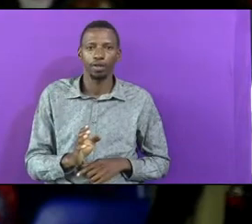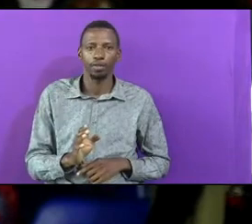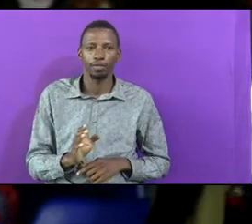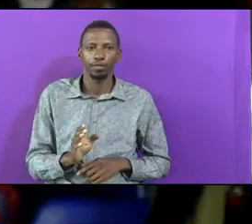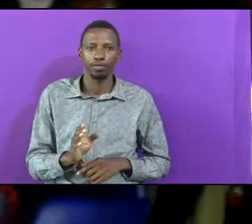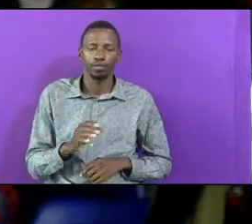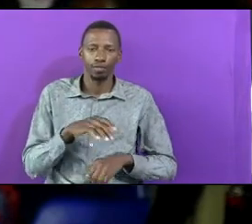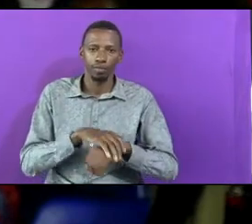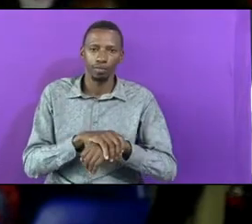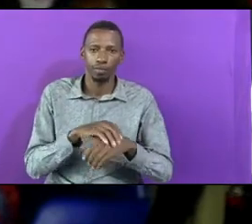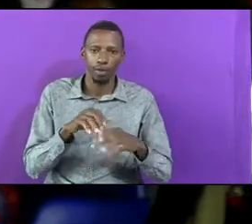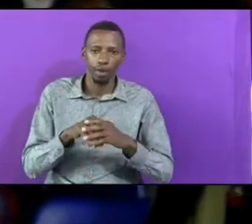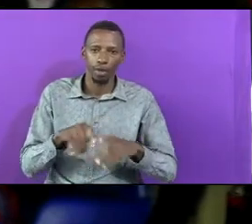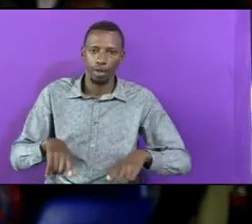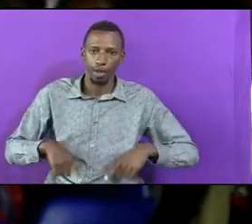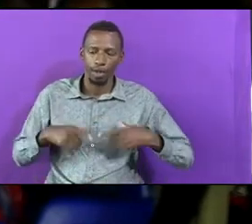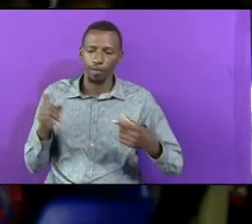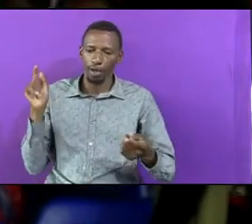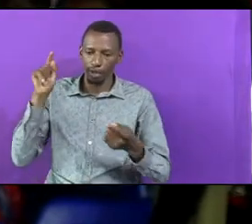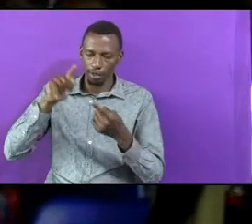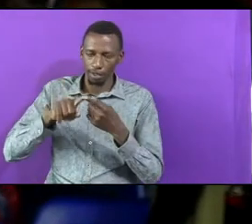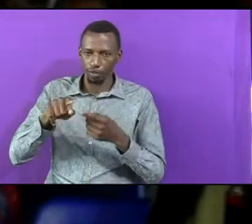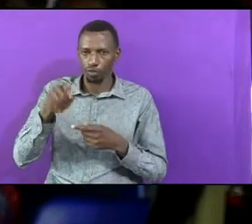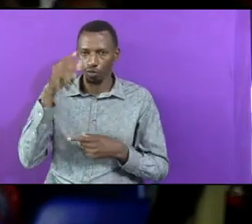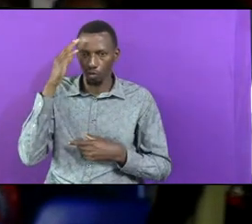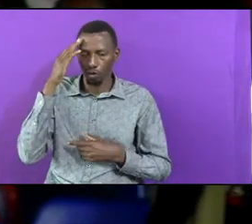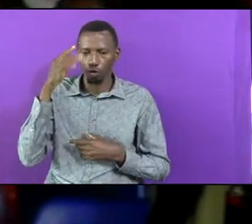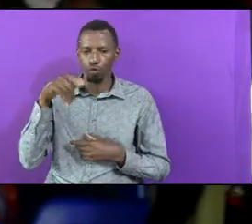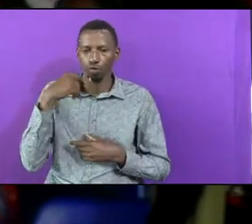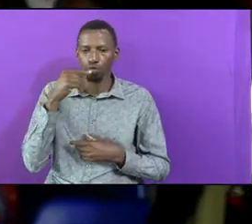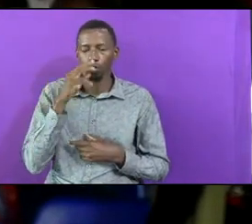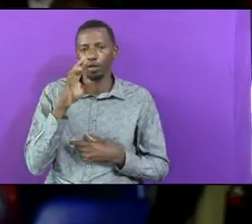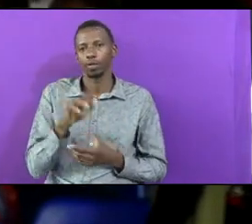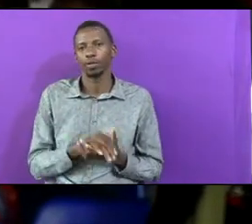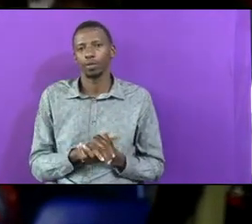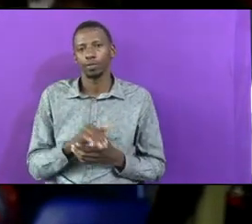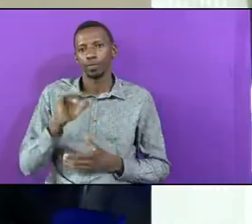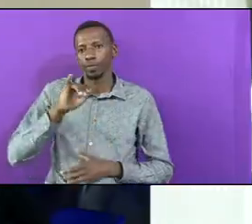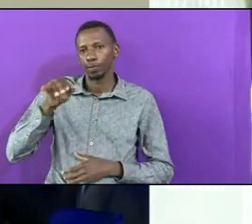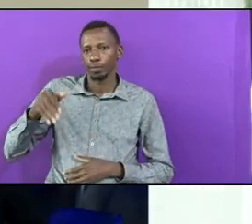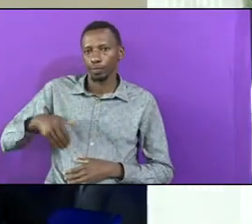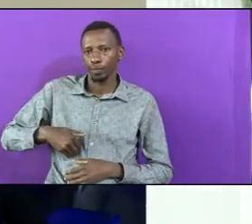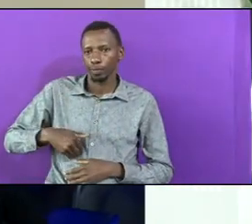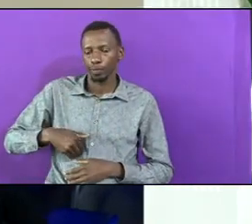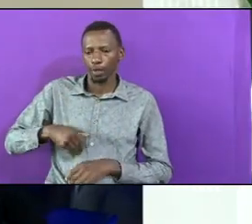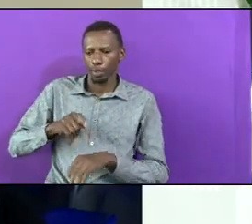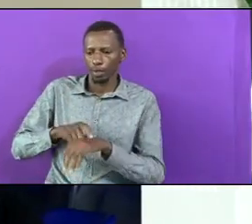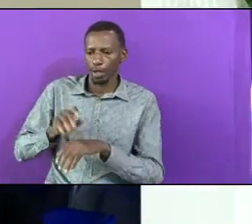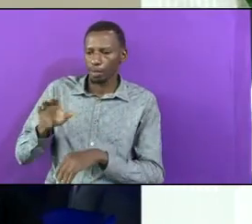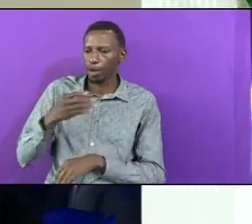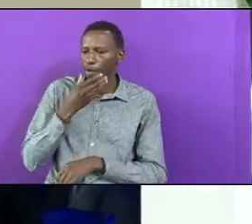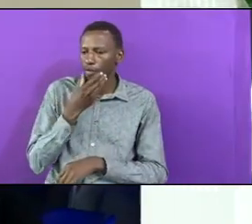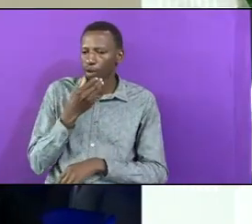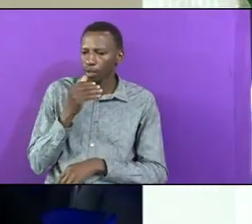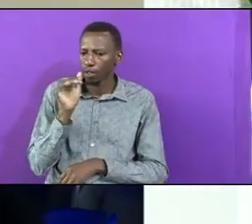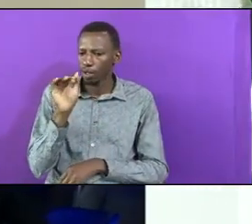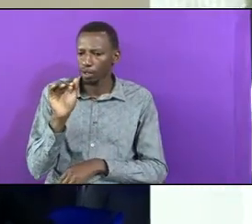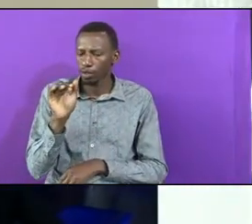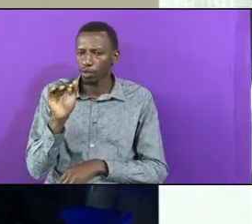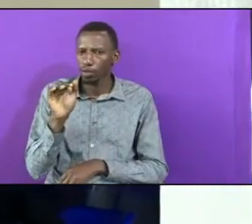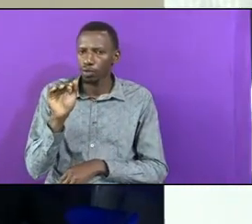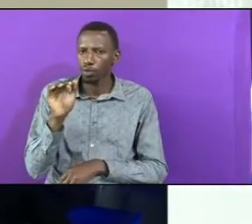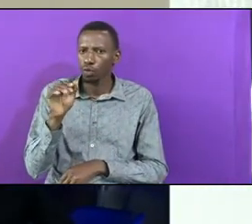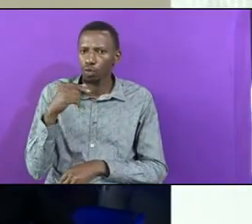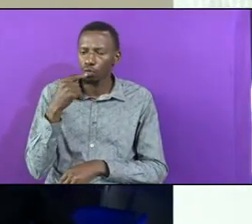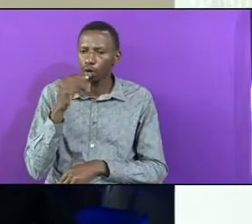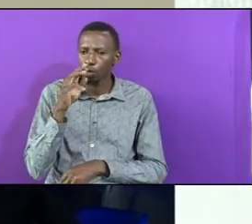Who You Are Jacobo Never Said His Name When His Father Asked Him Who Are You Jacobo Said I Am